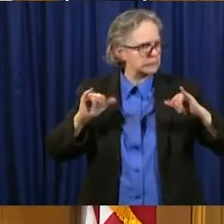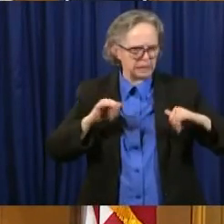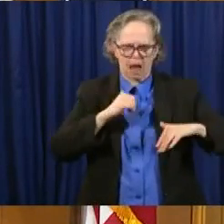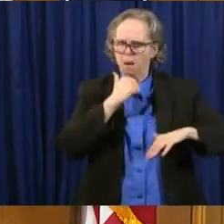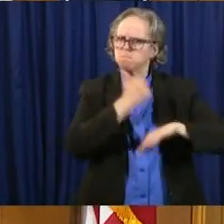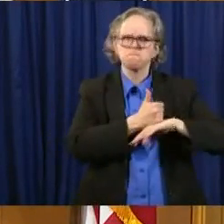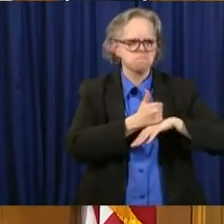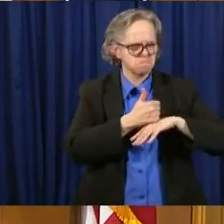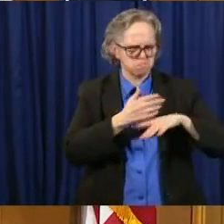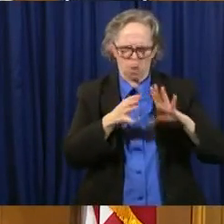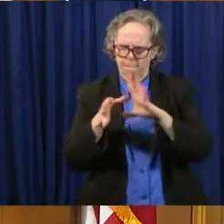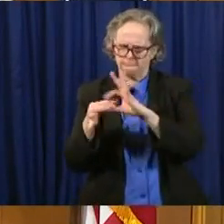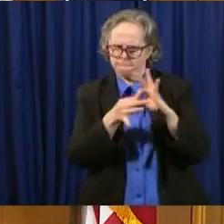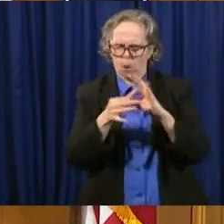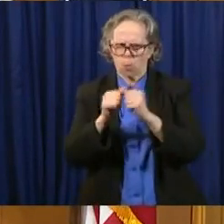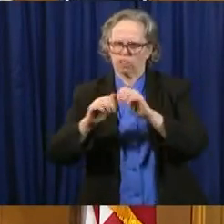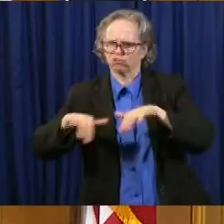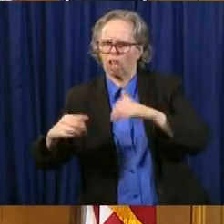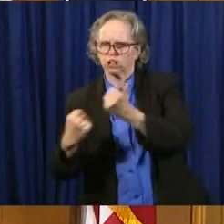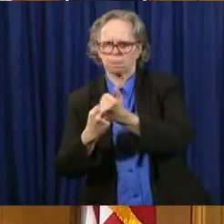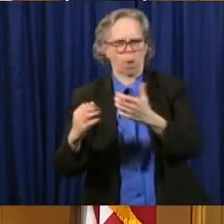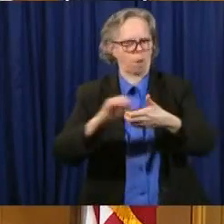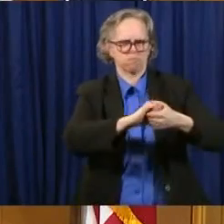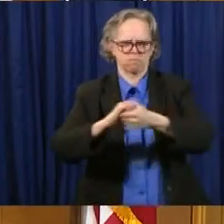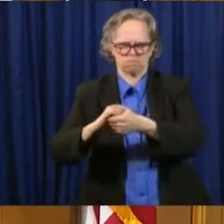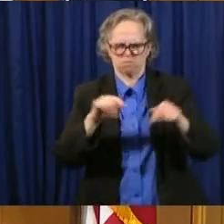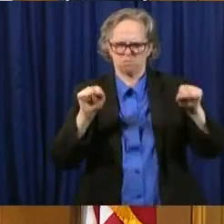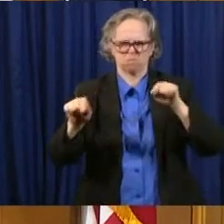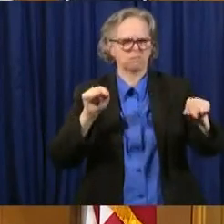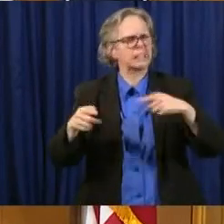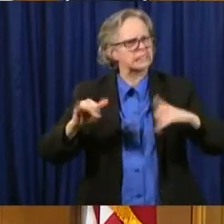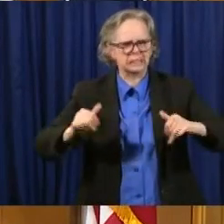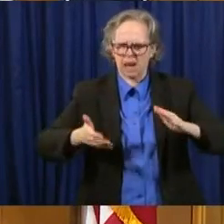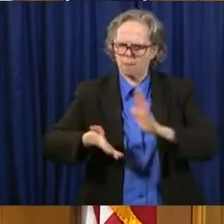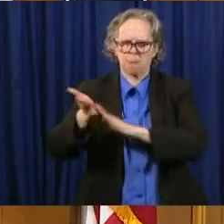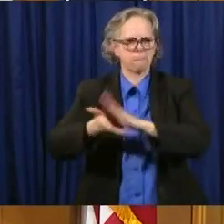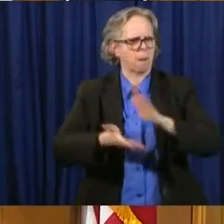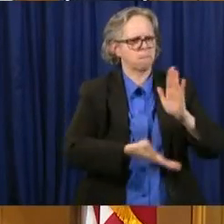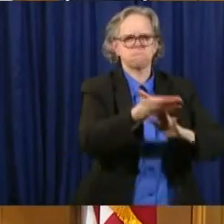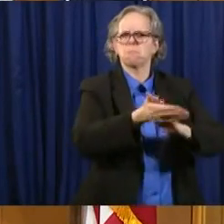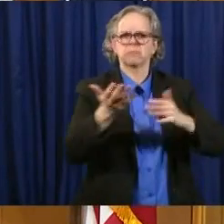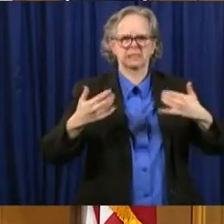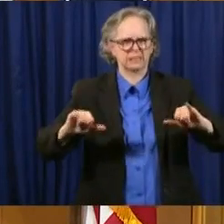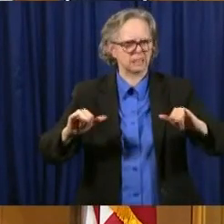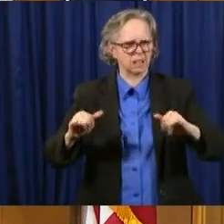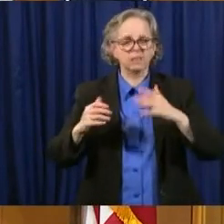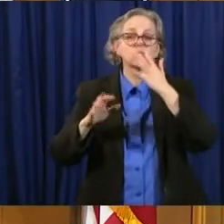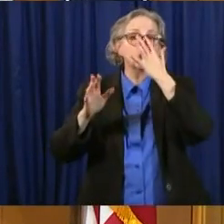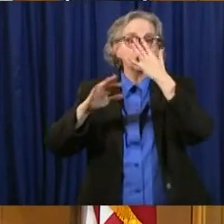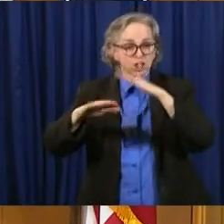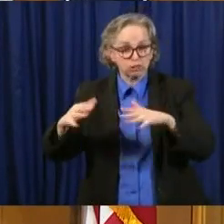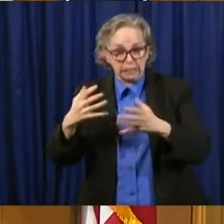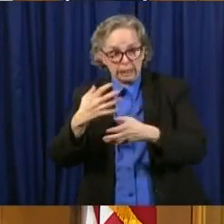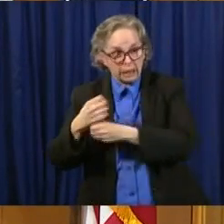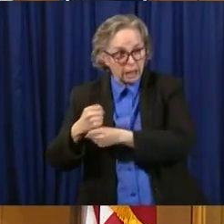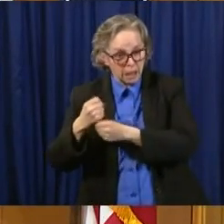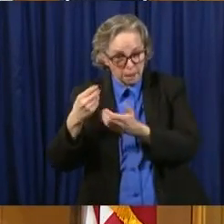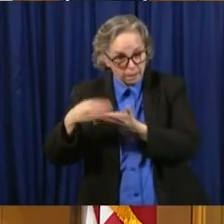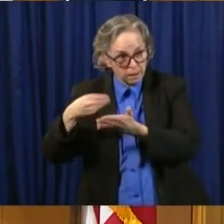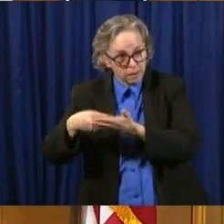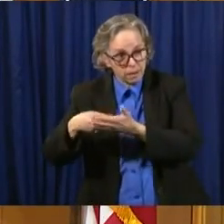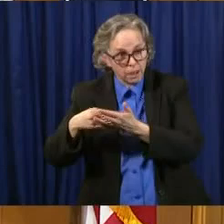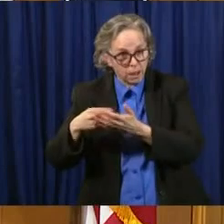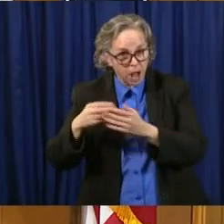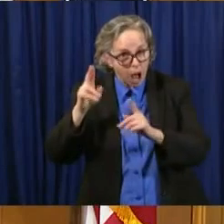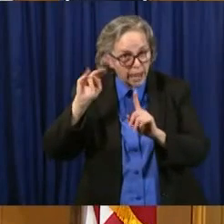those are continuing to flow in as well. So children that are beneficiaries of those child support